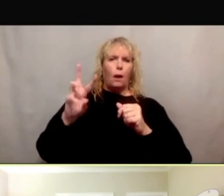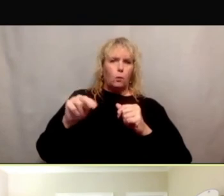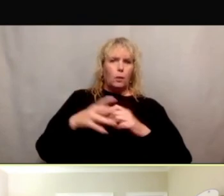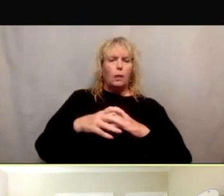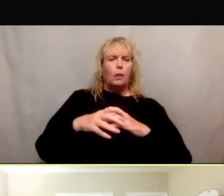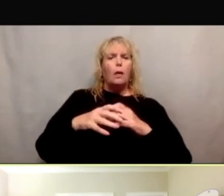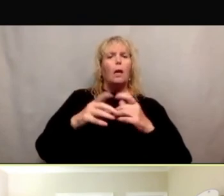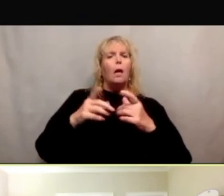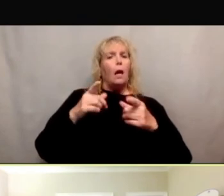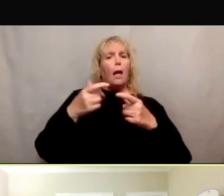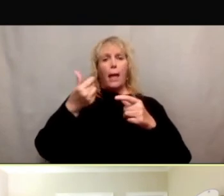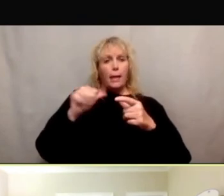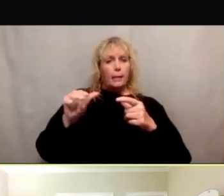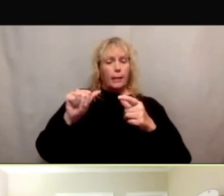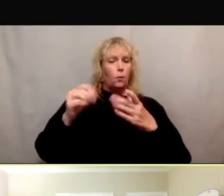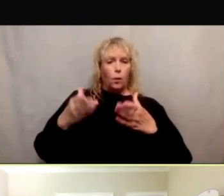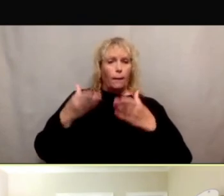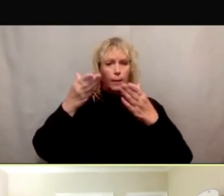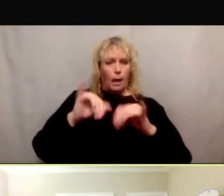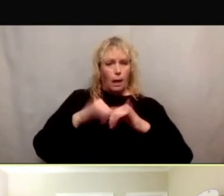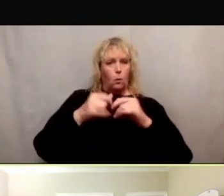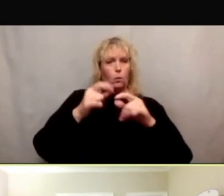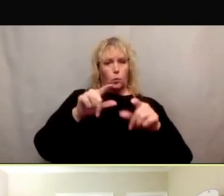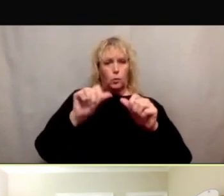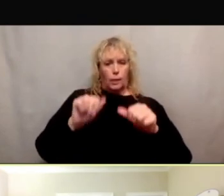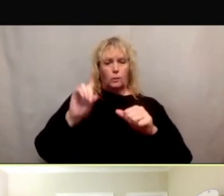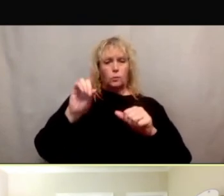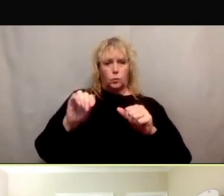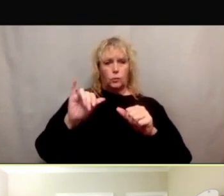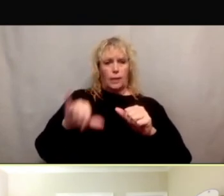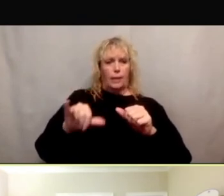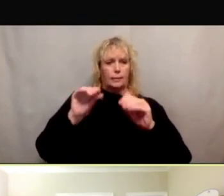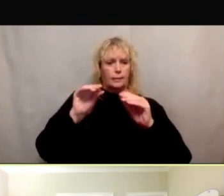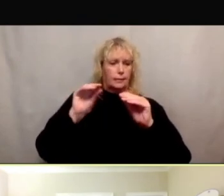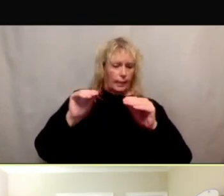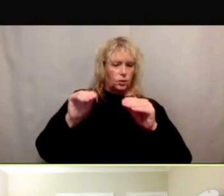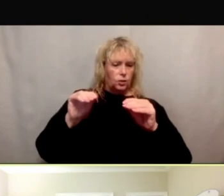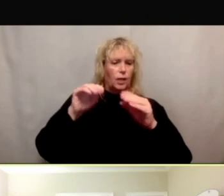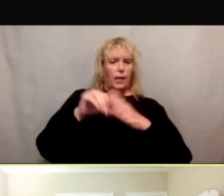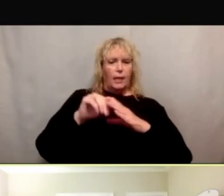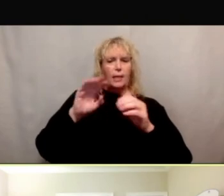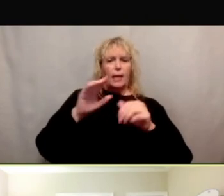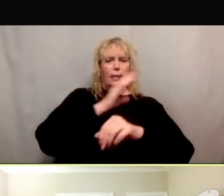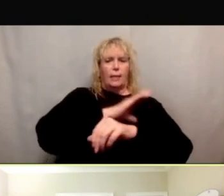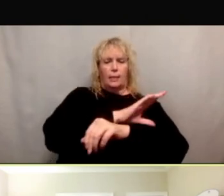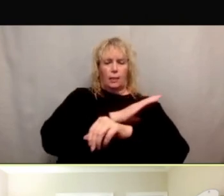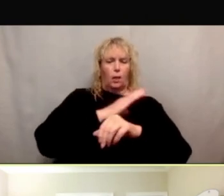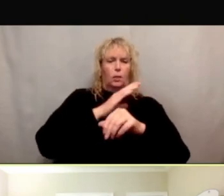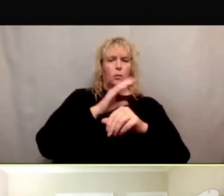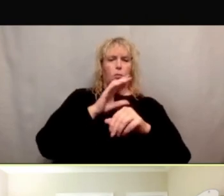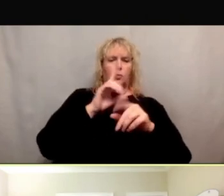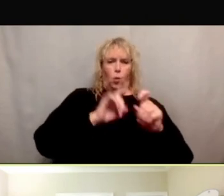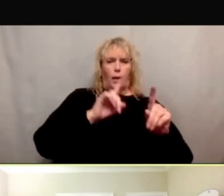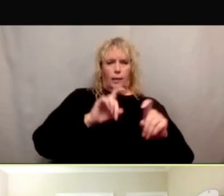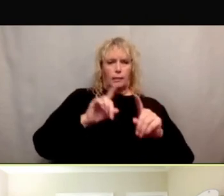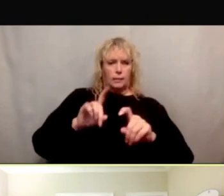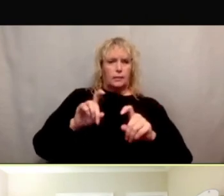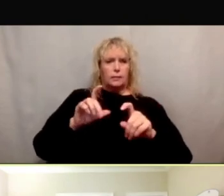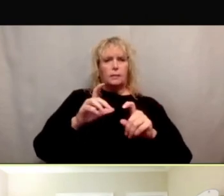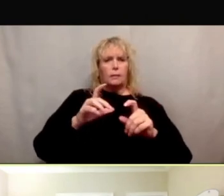how you handle doing TeachBack in clinical trial consents, which are often many pages long?